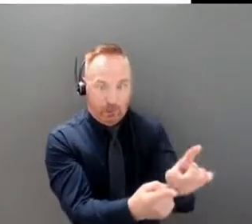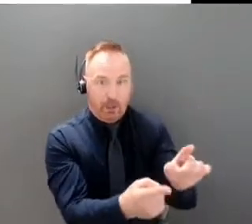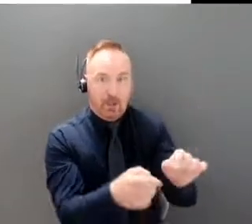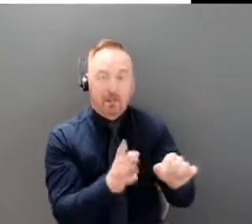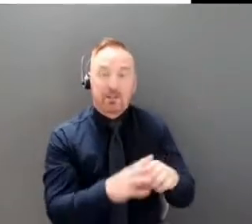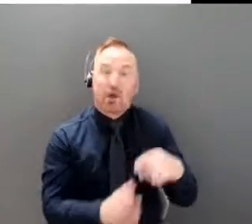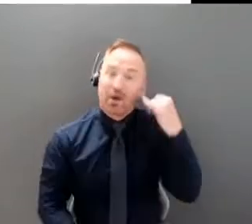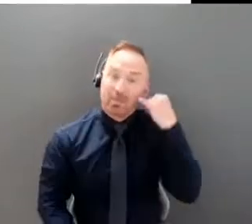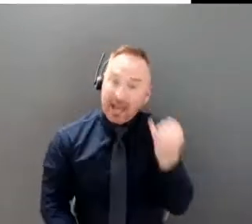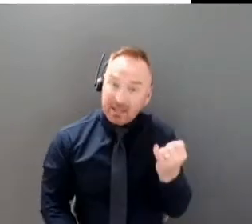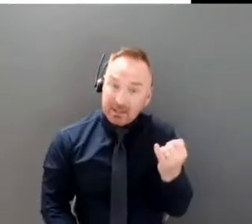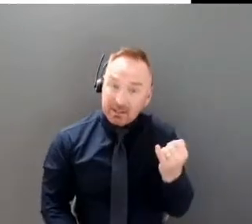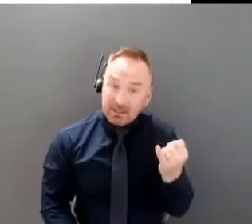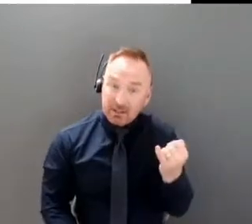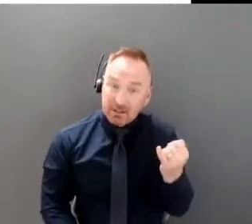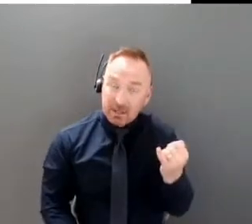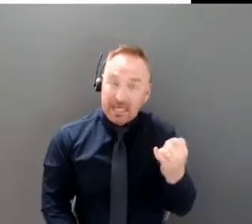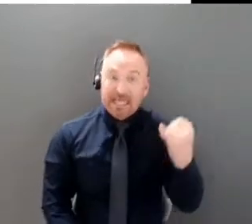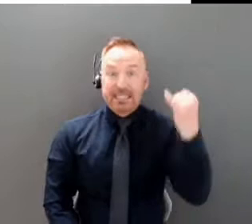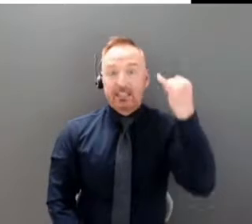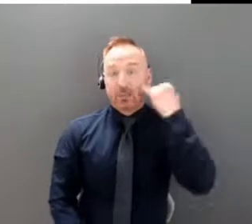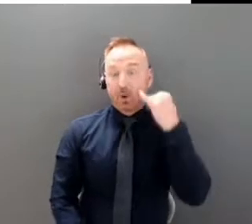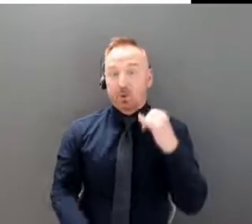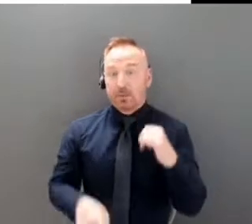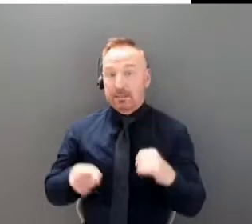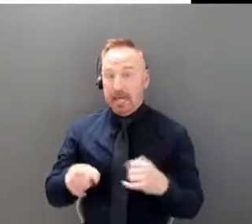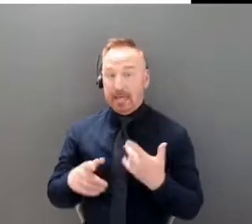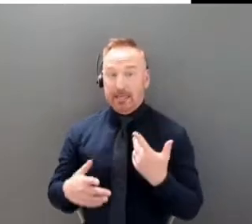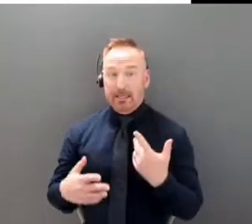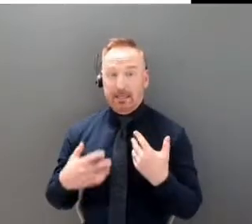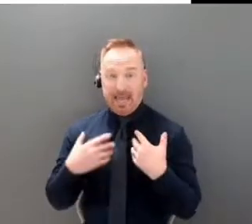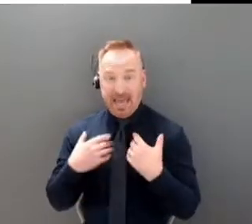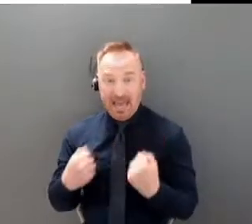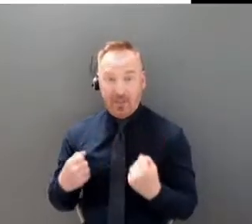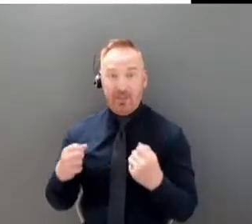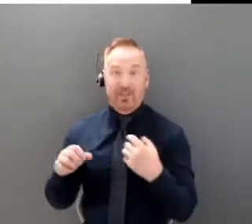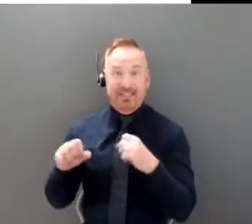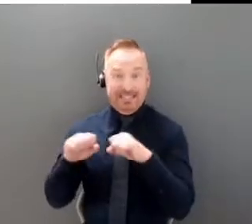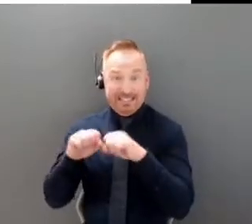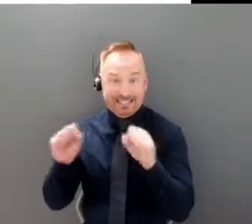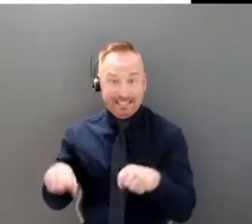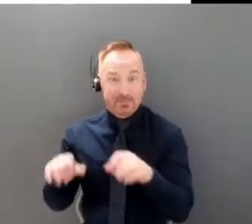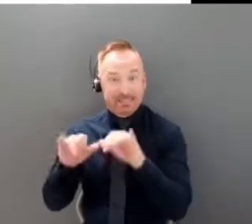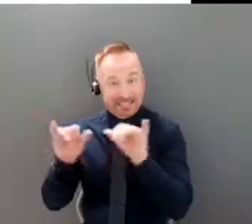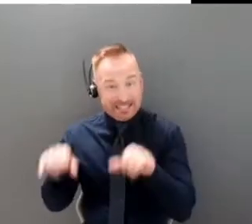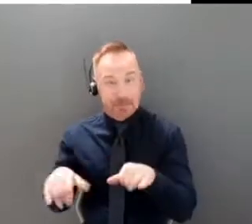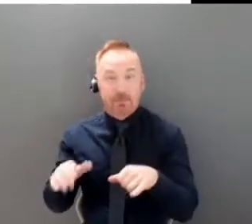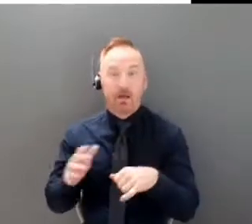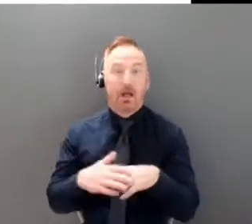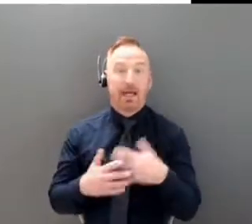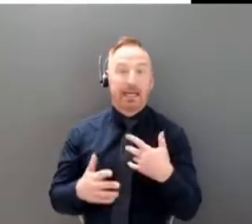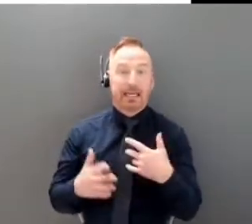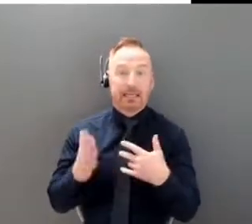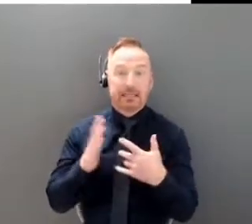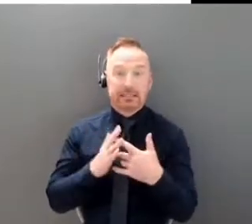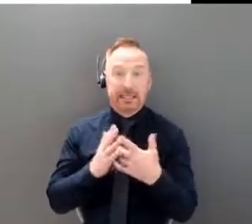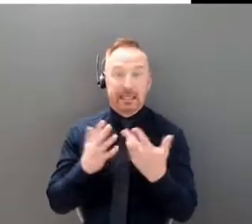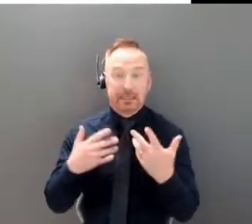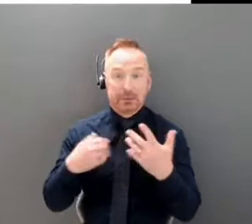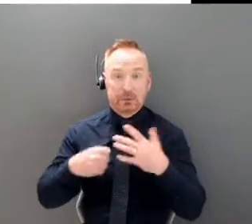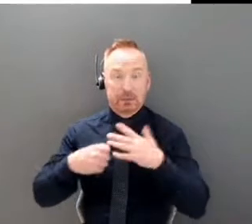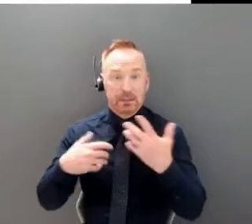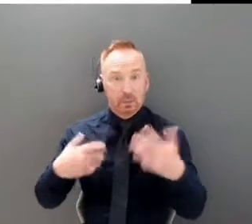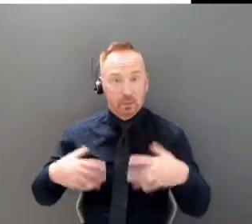stretched right now and if the hospital is reporting that